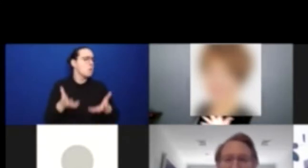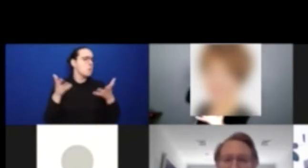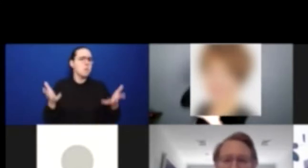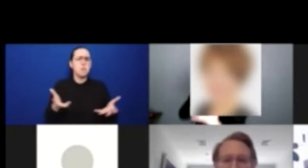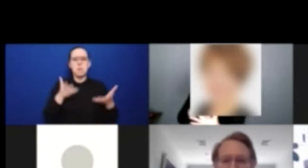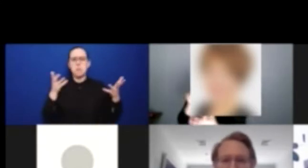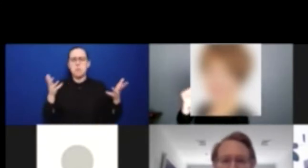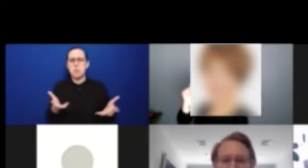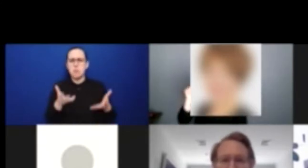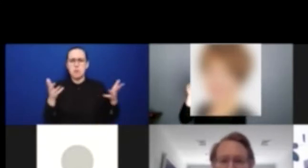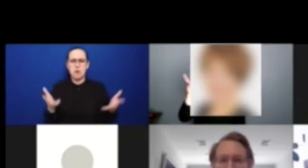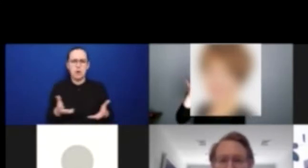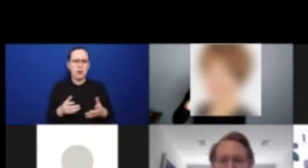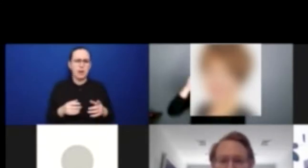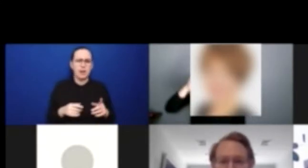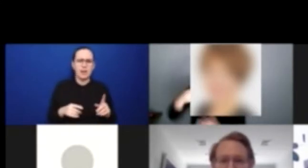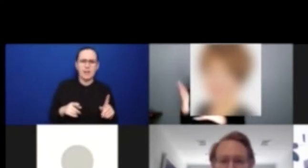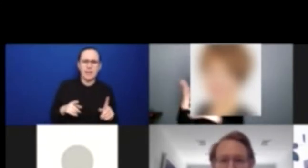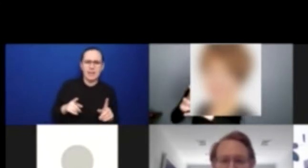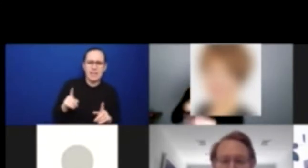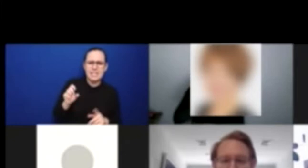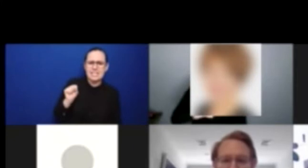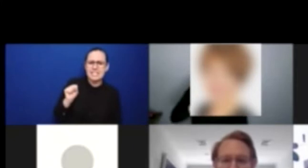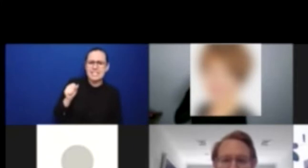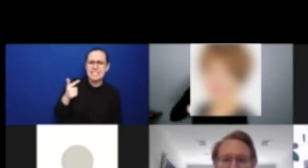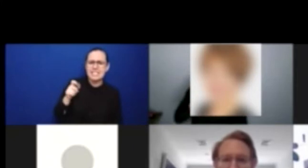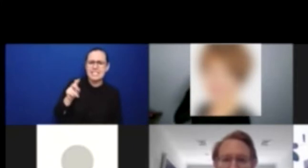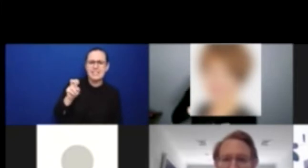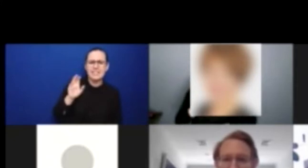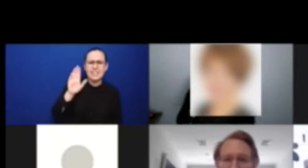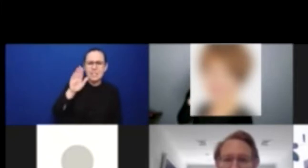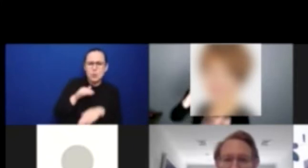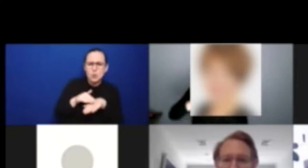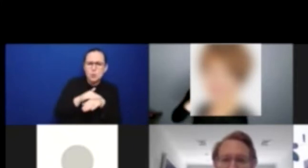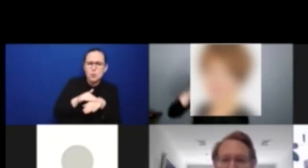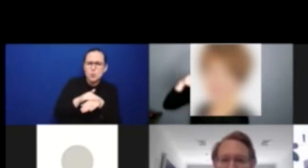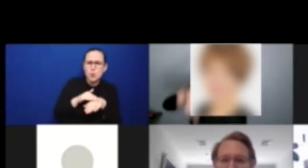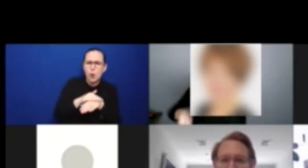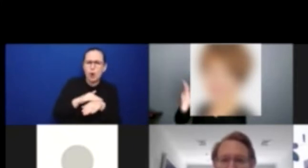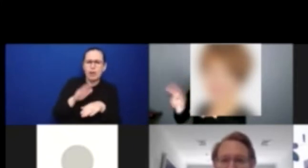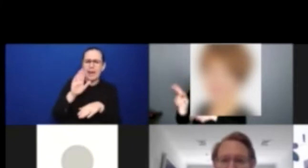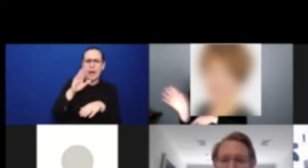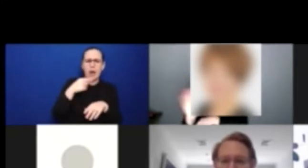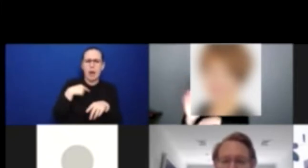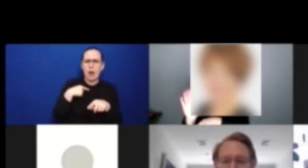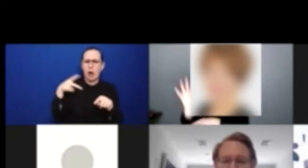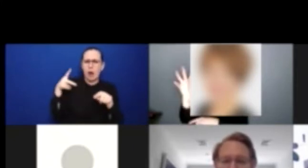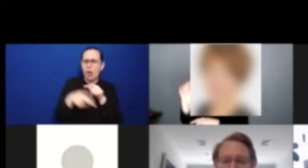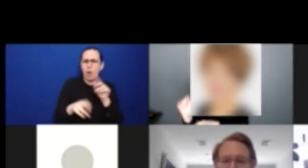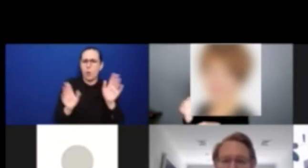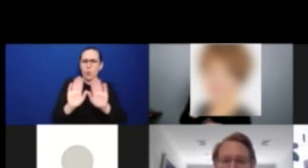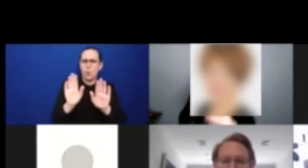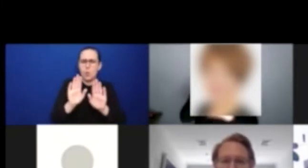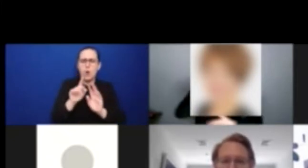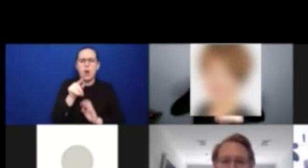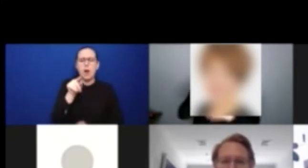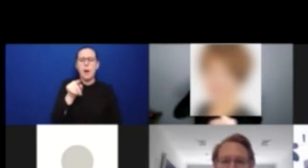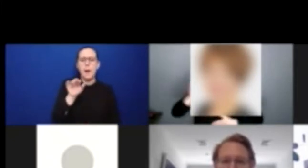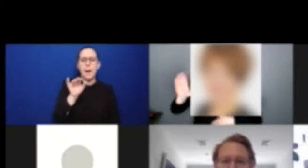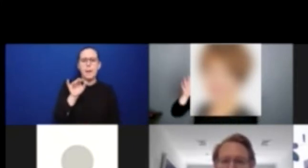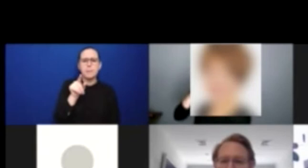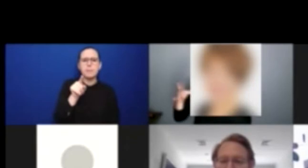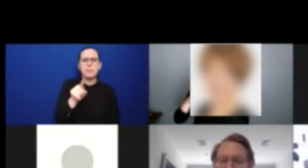don't mean to cut you off at all, but I appreciate what you're saying.